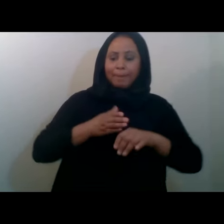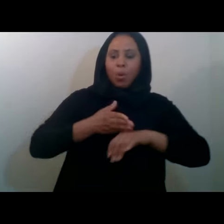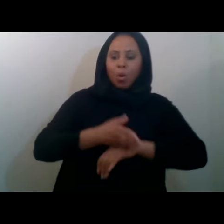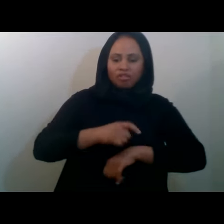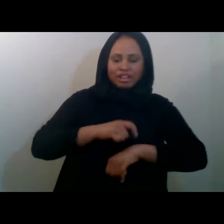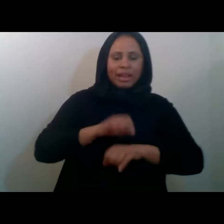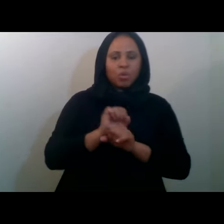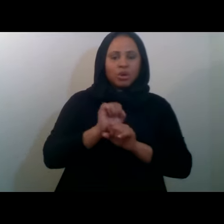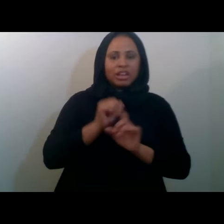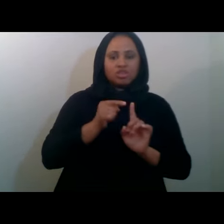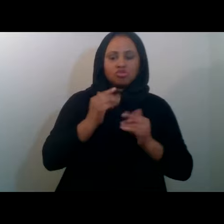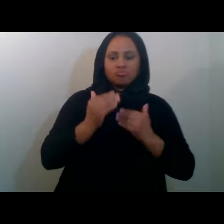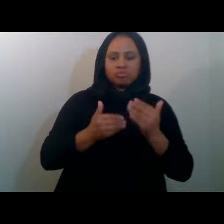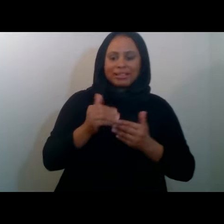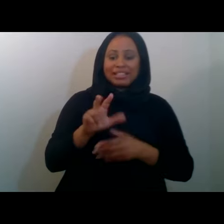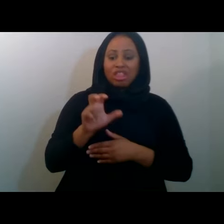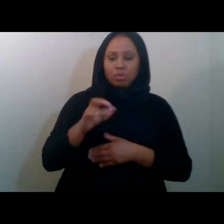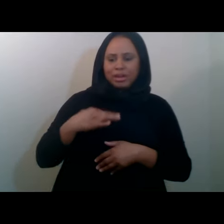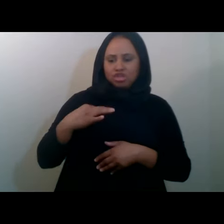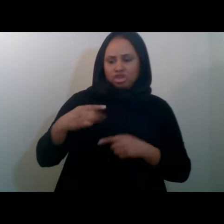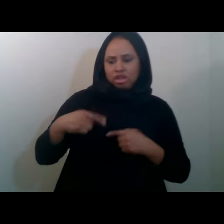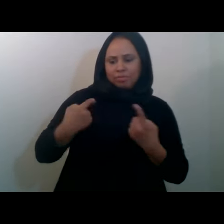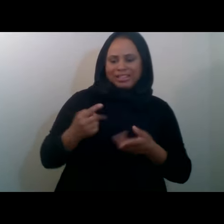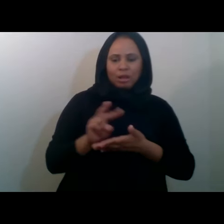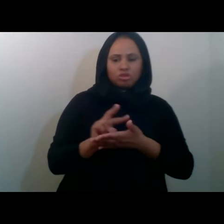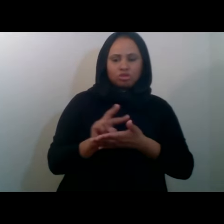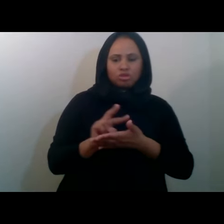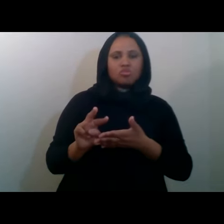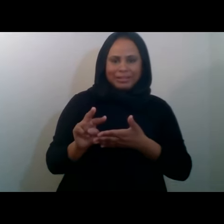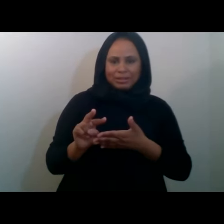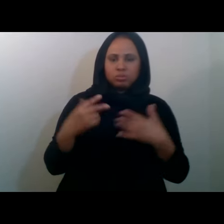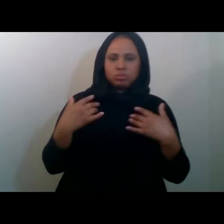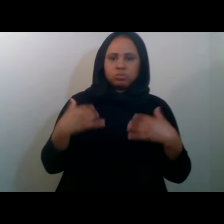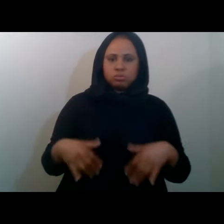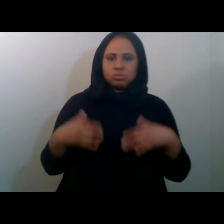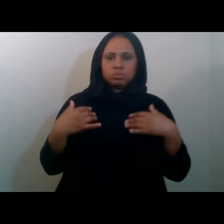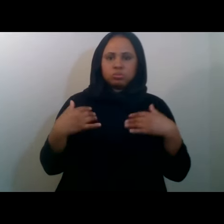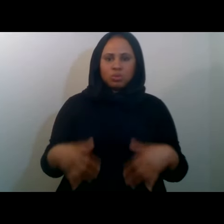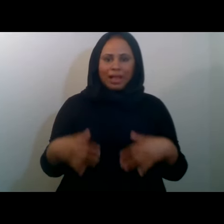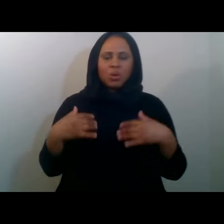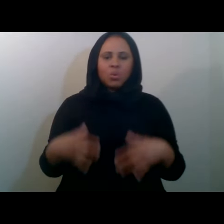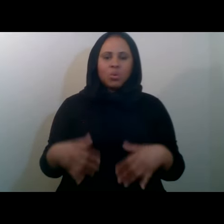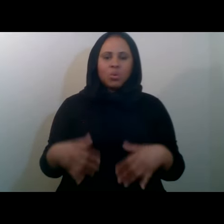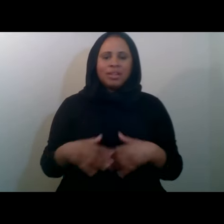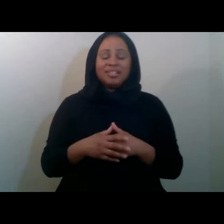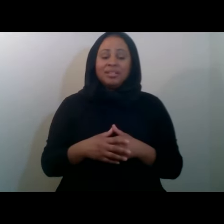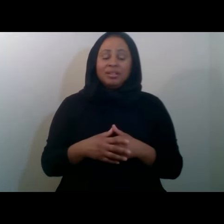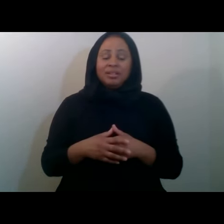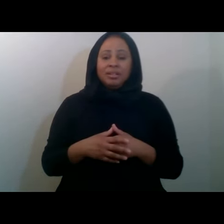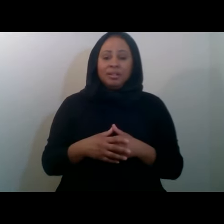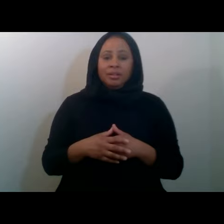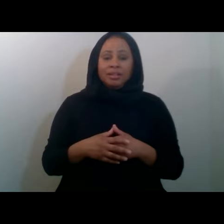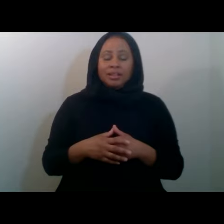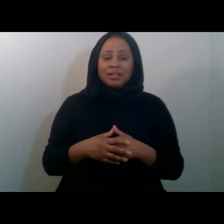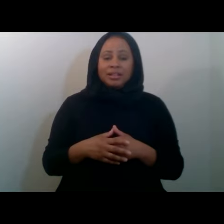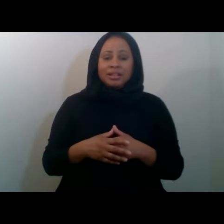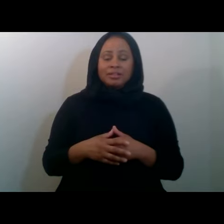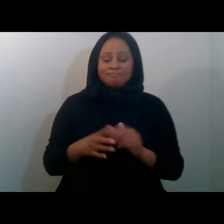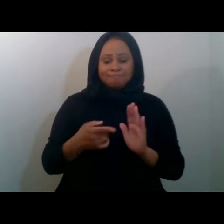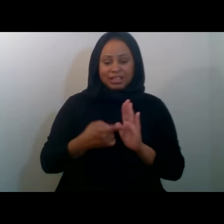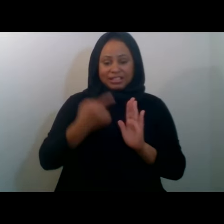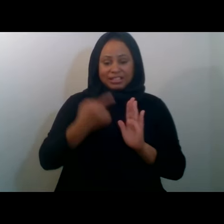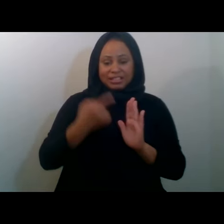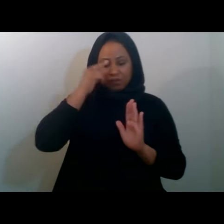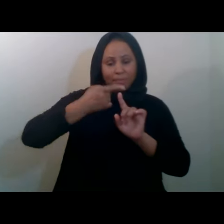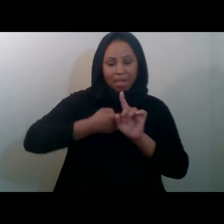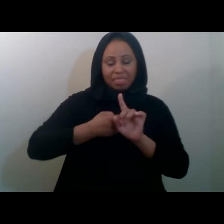just this month, just the last two weeks actually. Now, this is essentially for the month of for Zakat